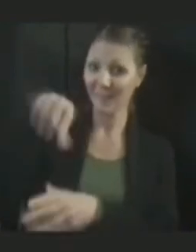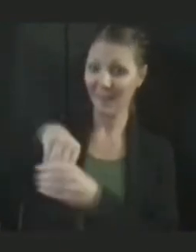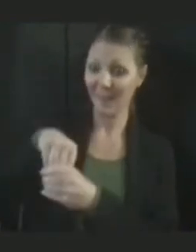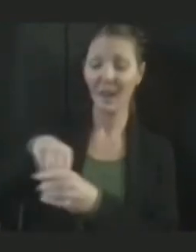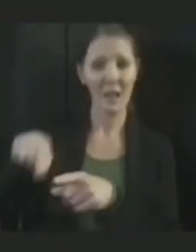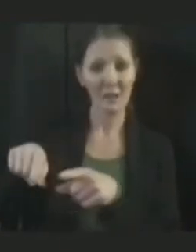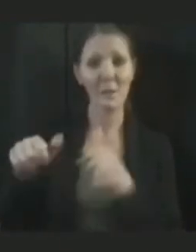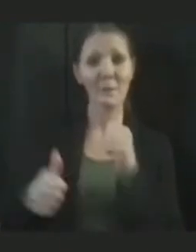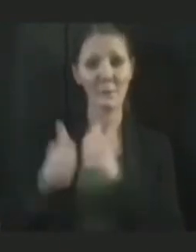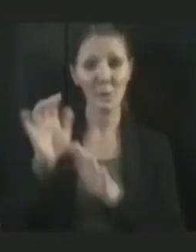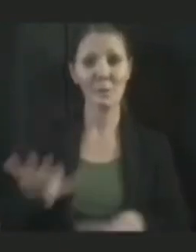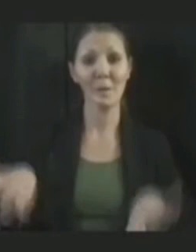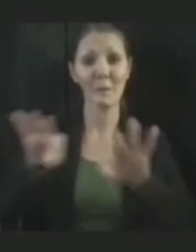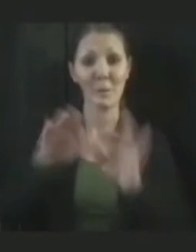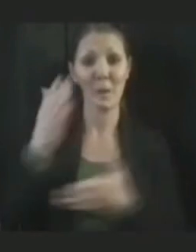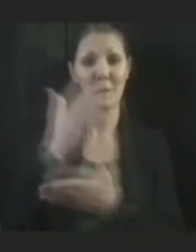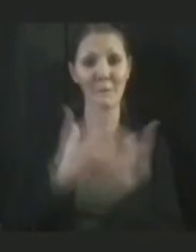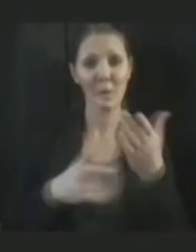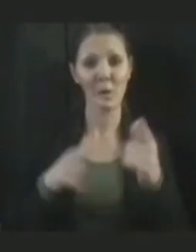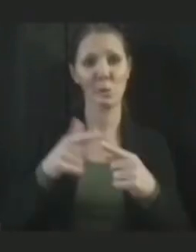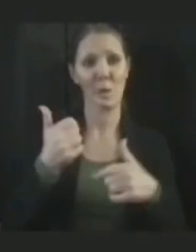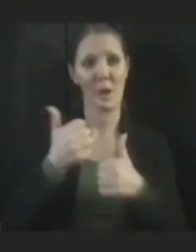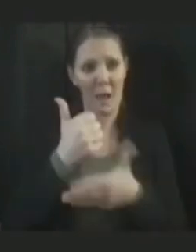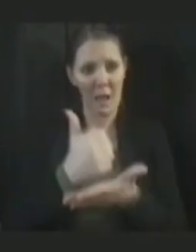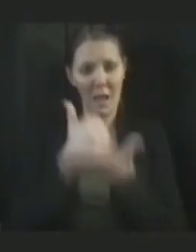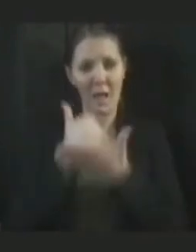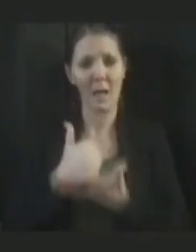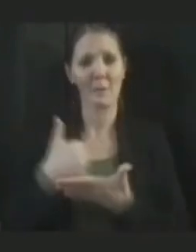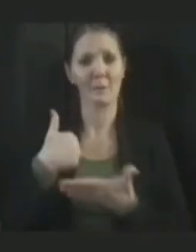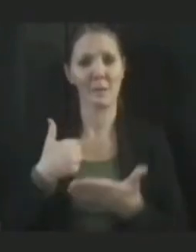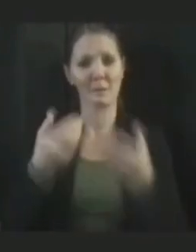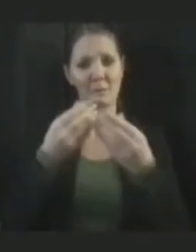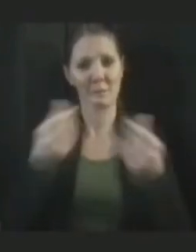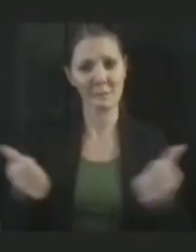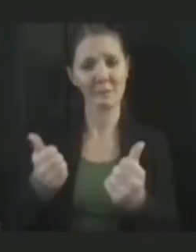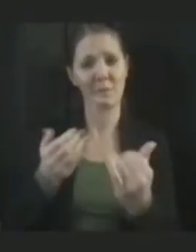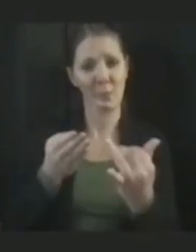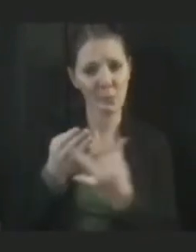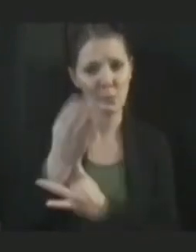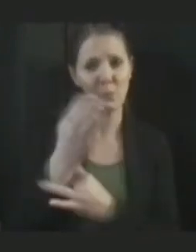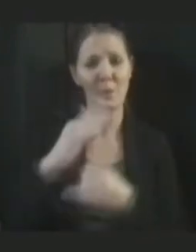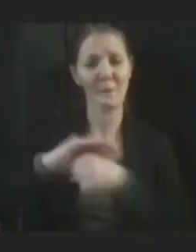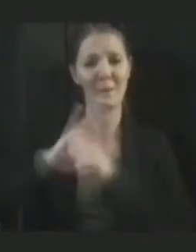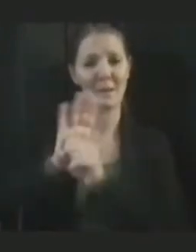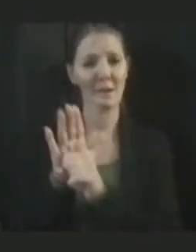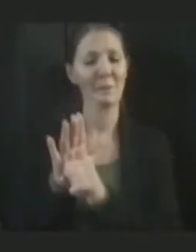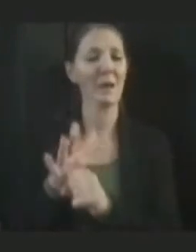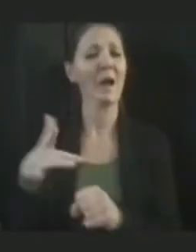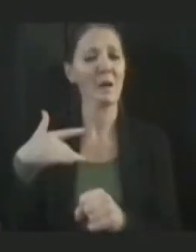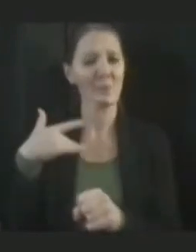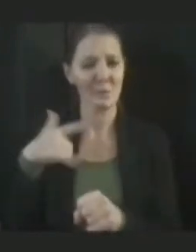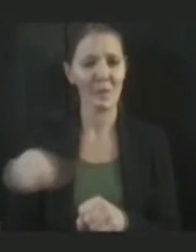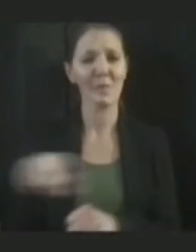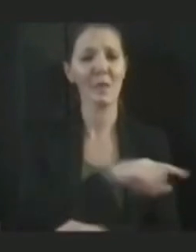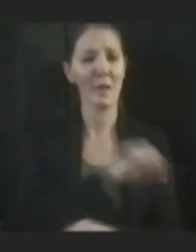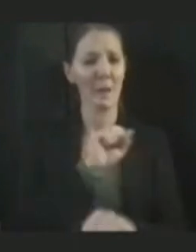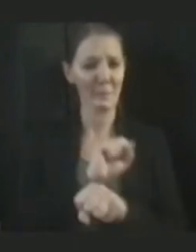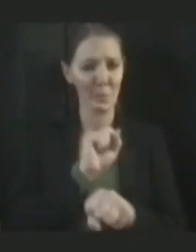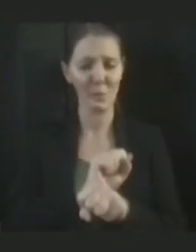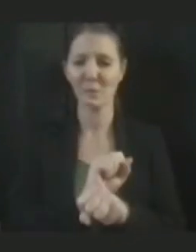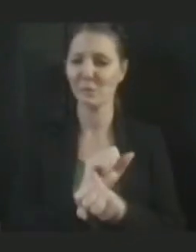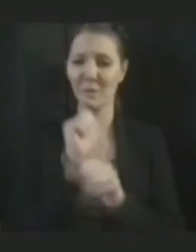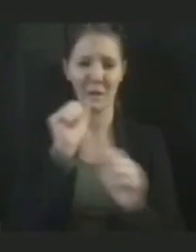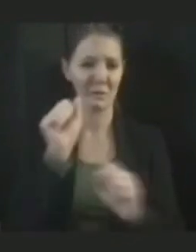this toolbox that is going to get us to the other side of the pandemic. I think our employees are not going to surprise us and they are going to get to the